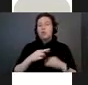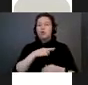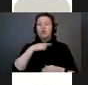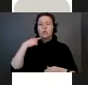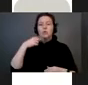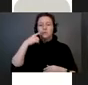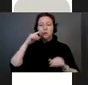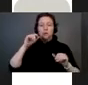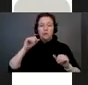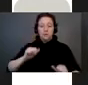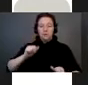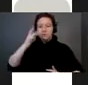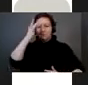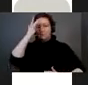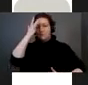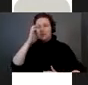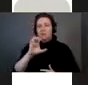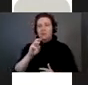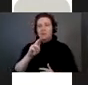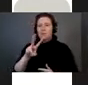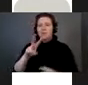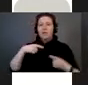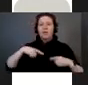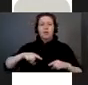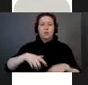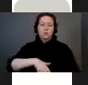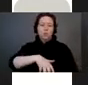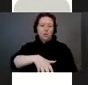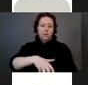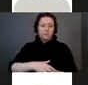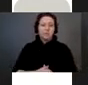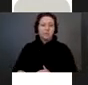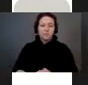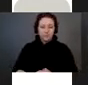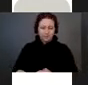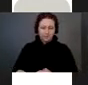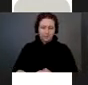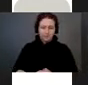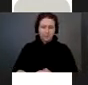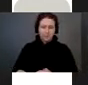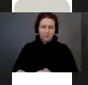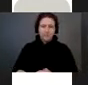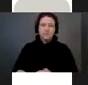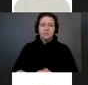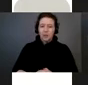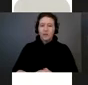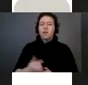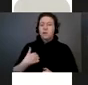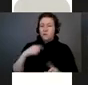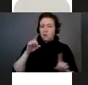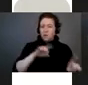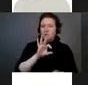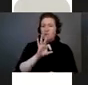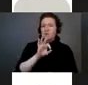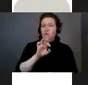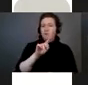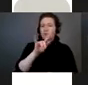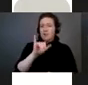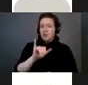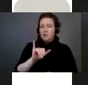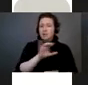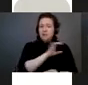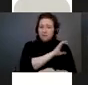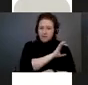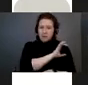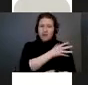catching CMV during pregnancy. So I started at a fertility clinic and then moved to a regular OB clinic,